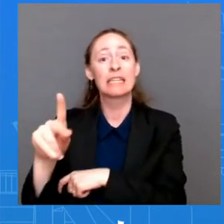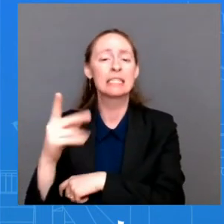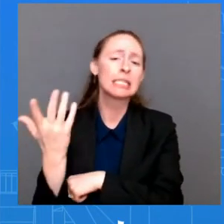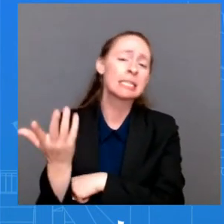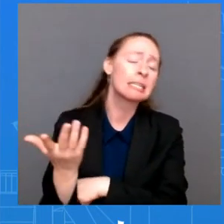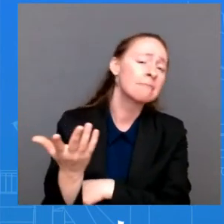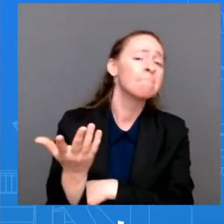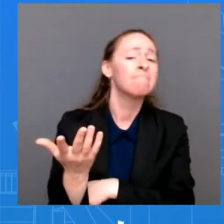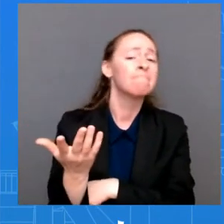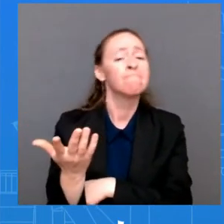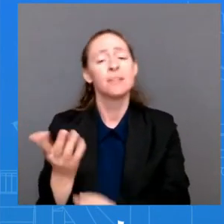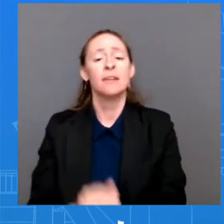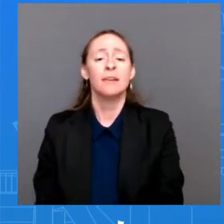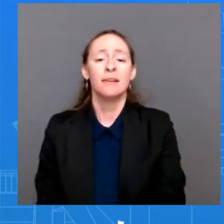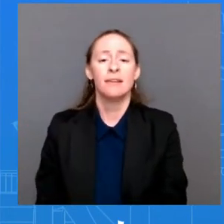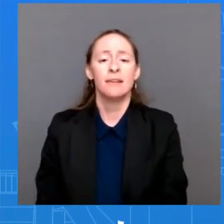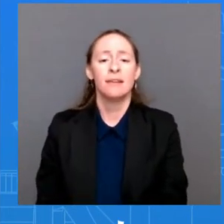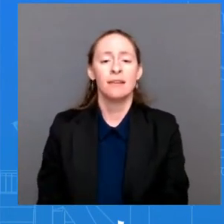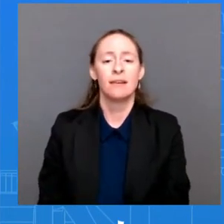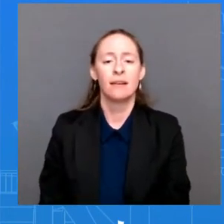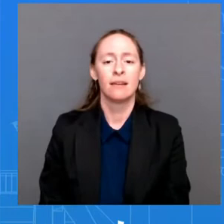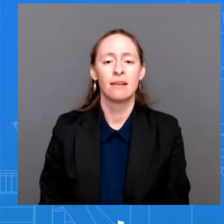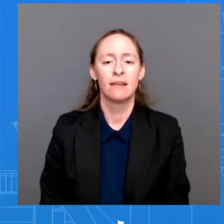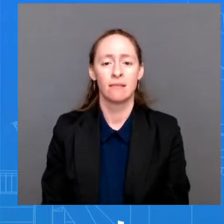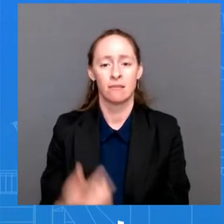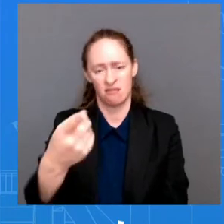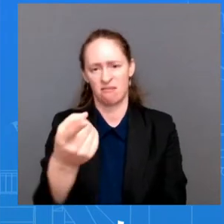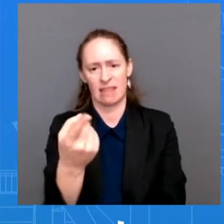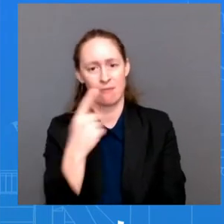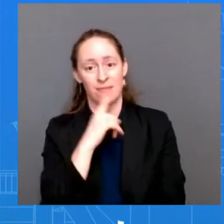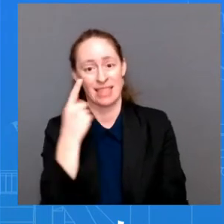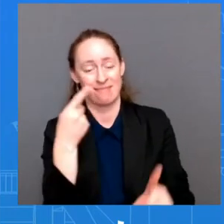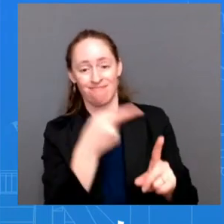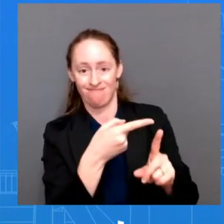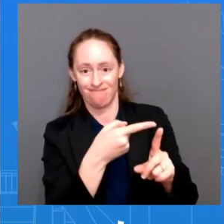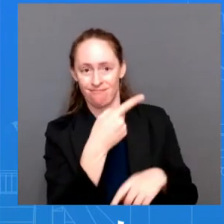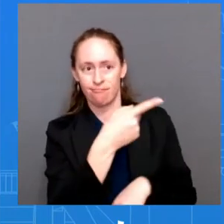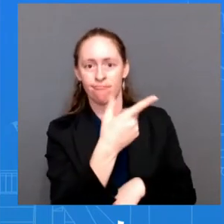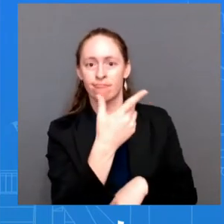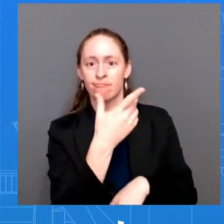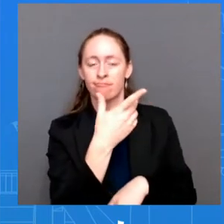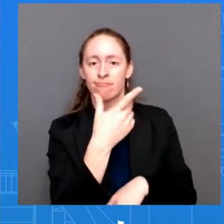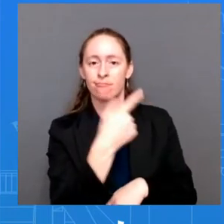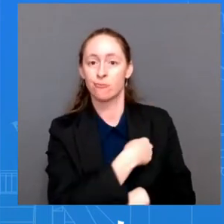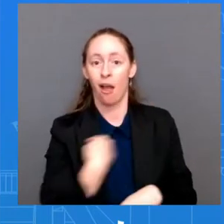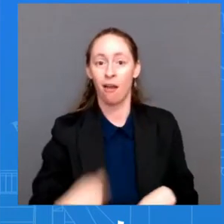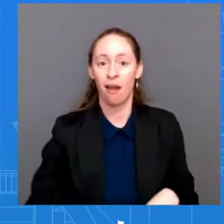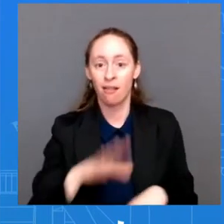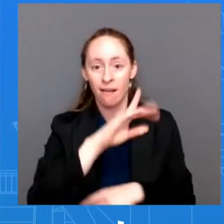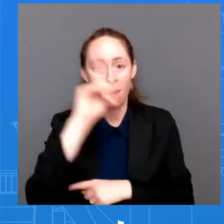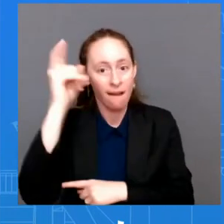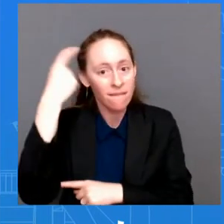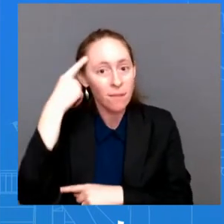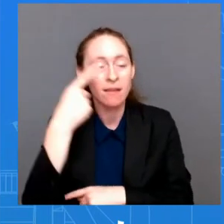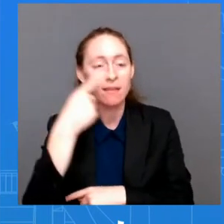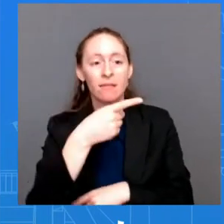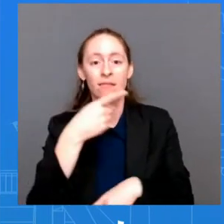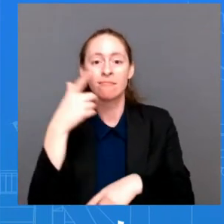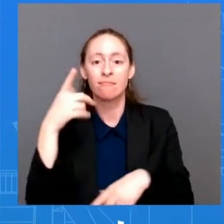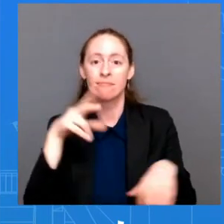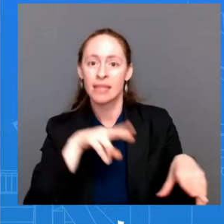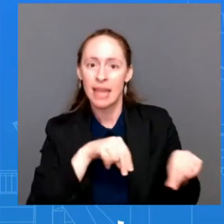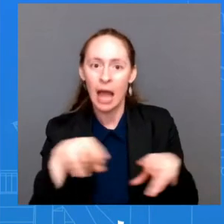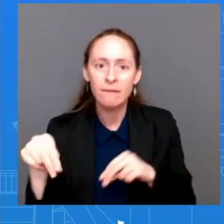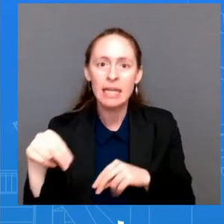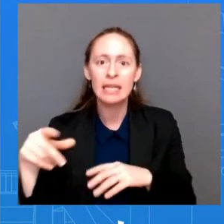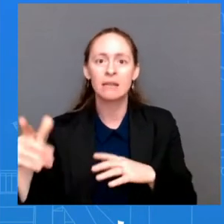PRC and to the PLA, Army, and Navy, and the Air Force. We're going to watch this very, very closely. We're going to make sure that Xi has a safe